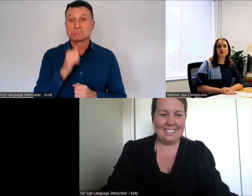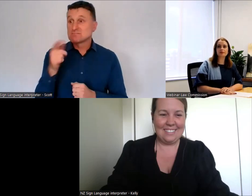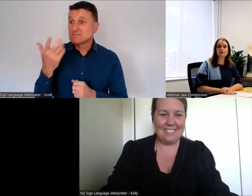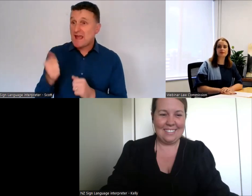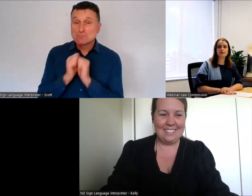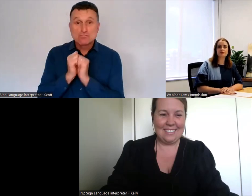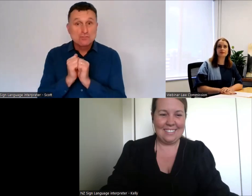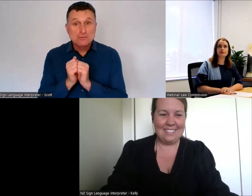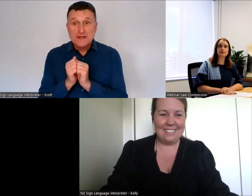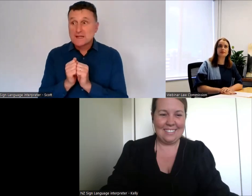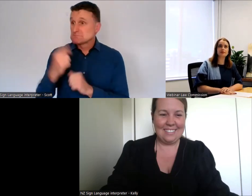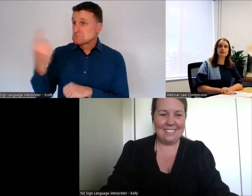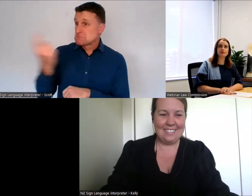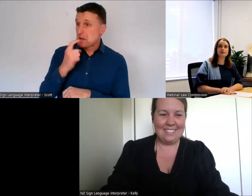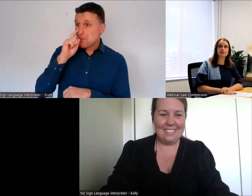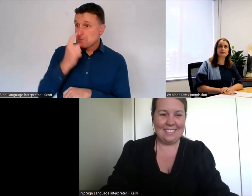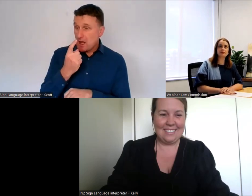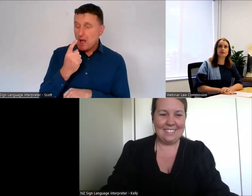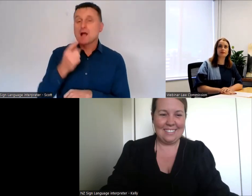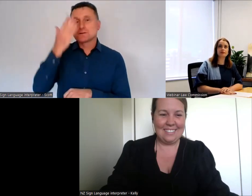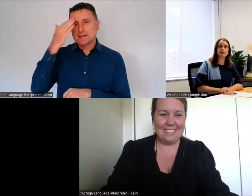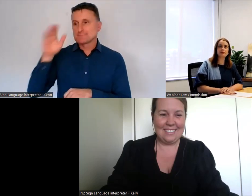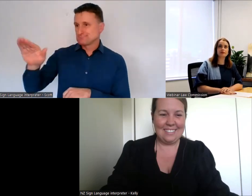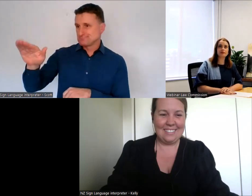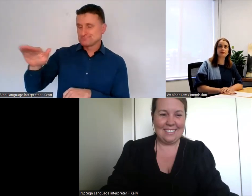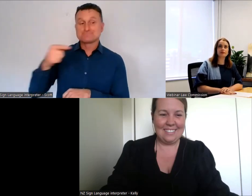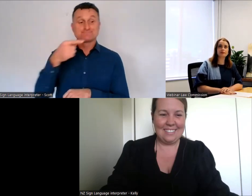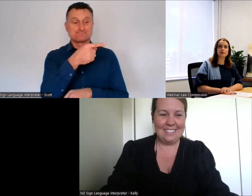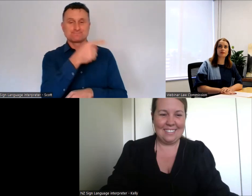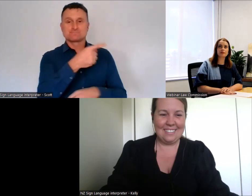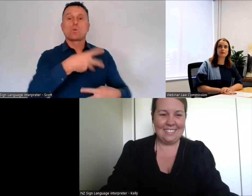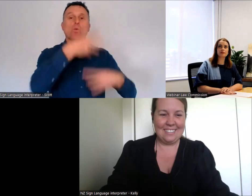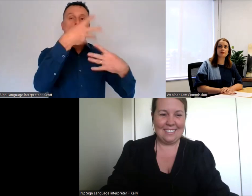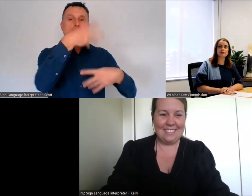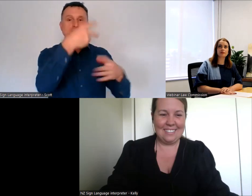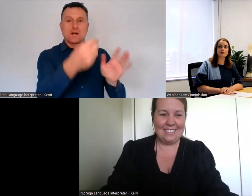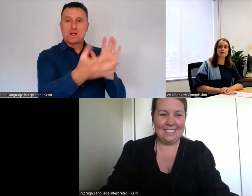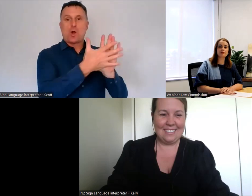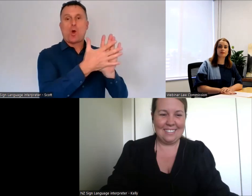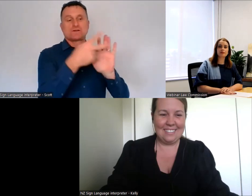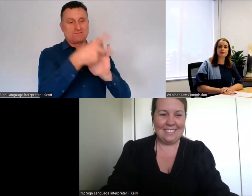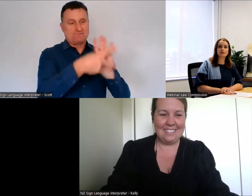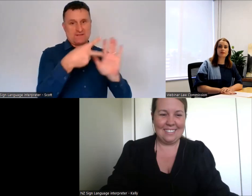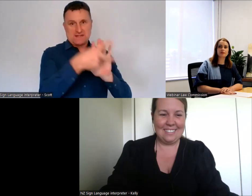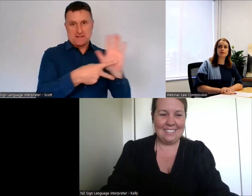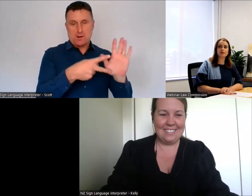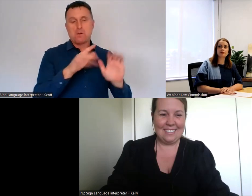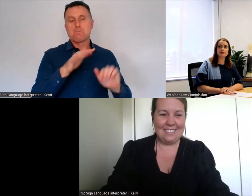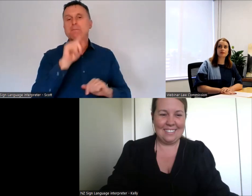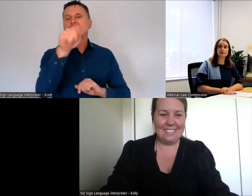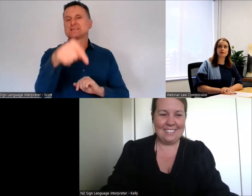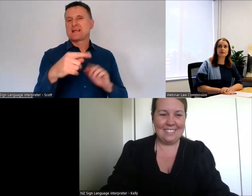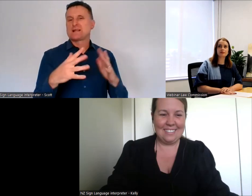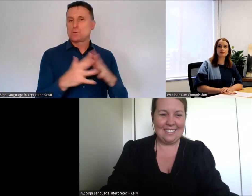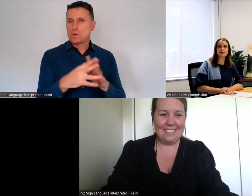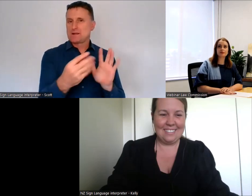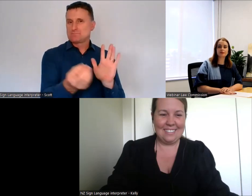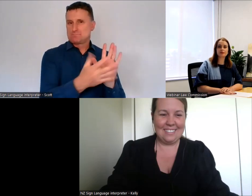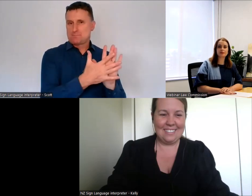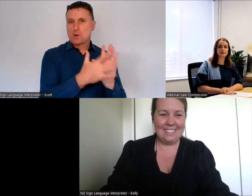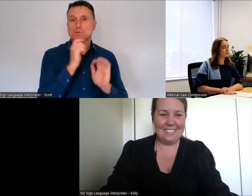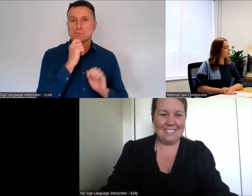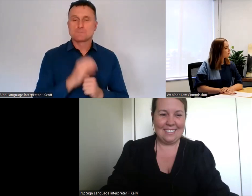them know that it will be available on our website probably from next week. But on that,